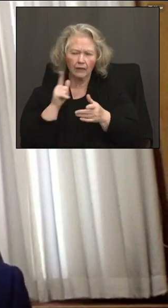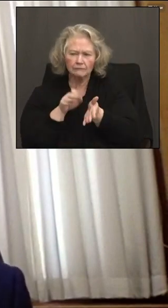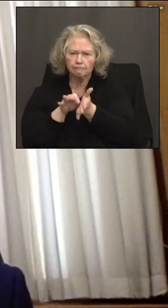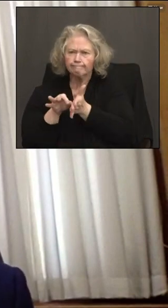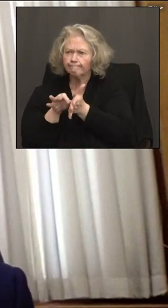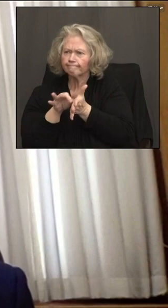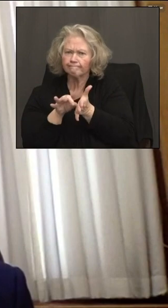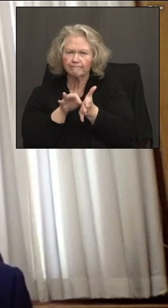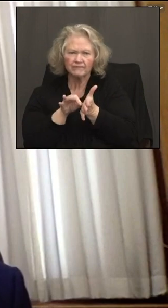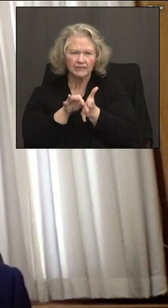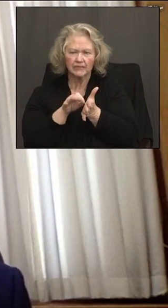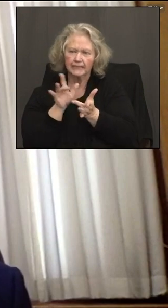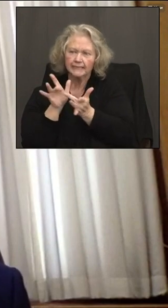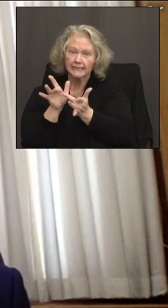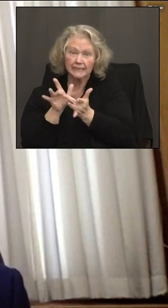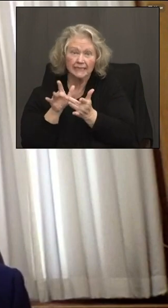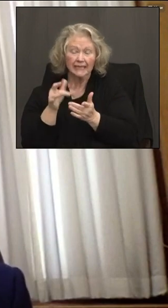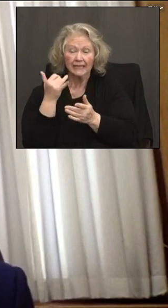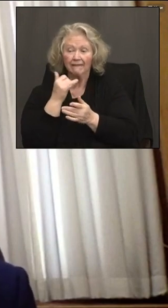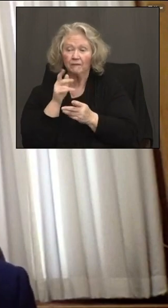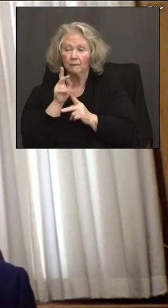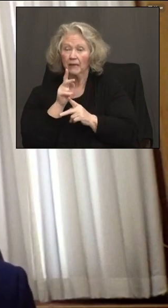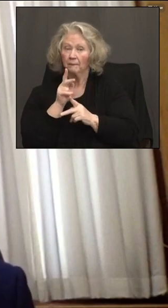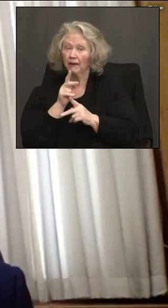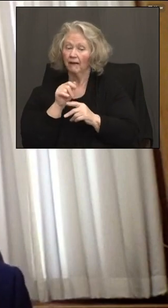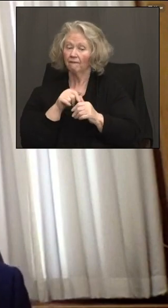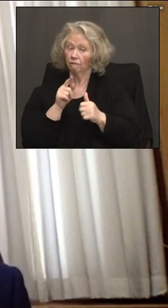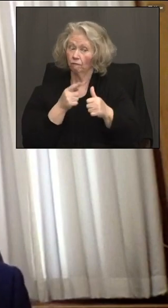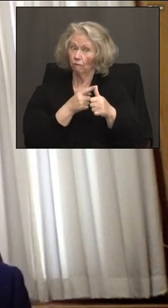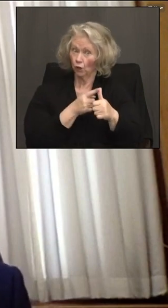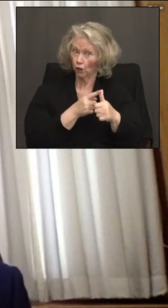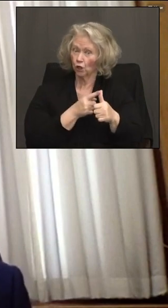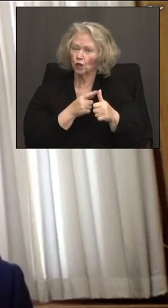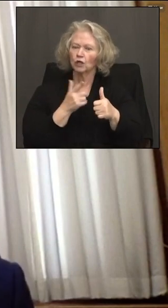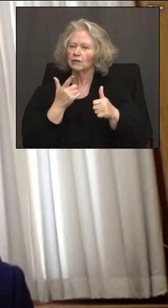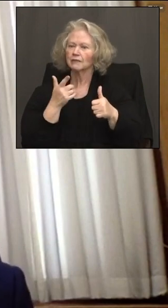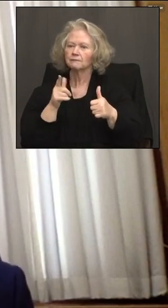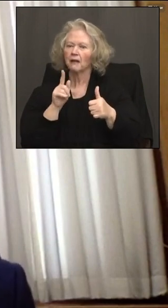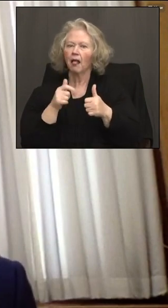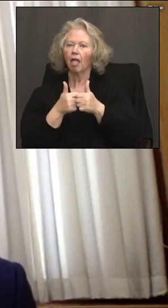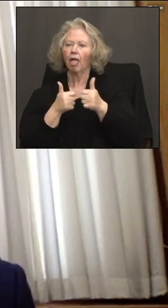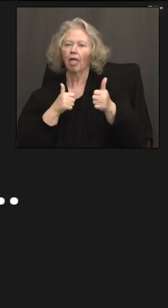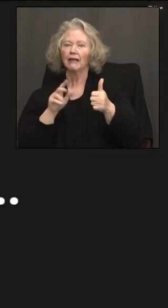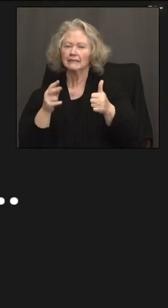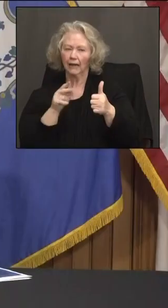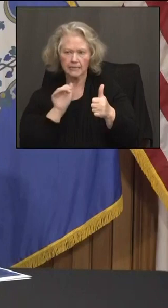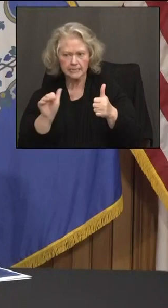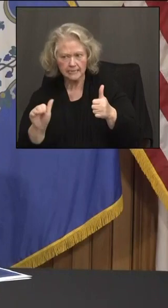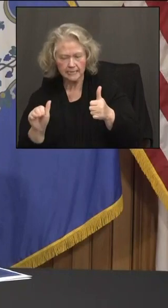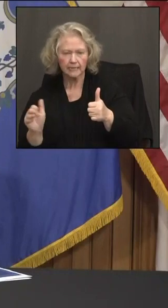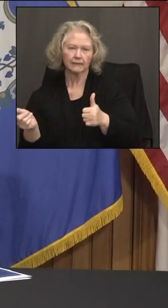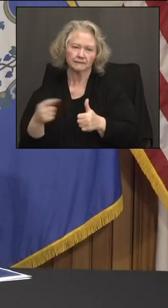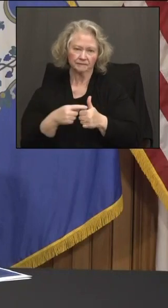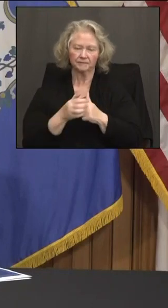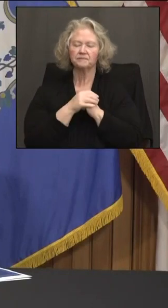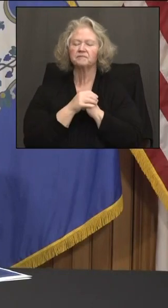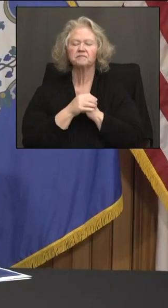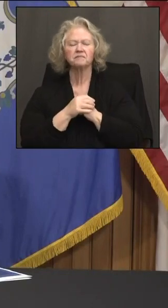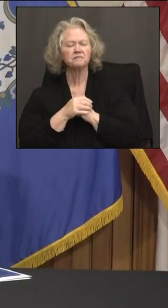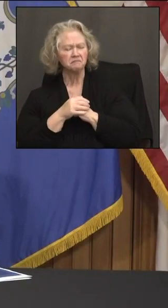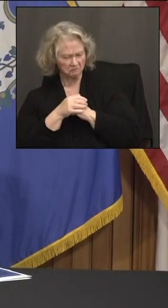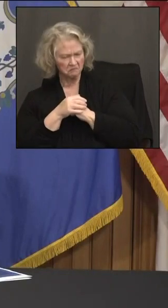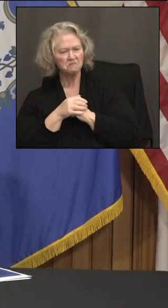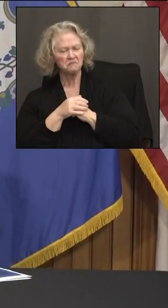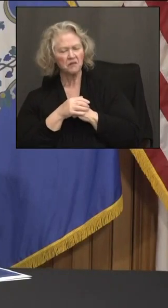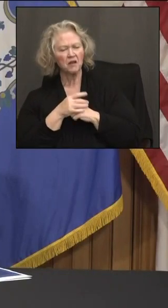everybody who may be late on their first dose to make sure they get in for their second dose. We're doing very well there. So what is the expectation